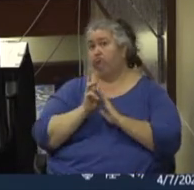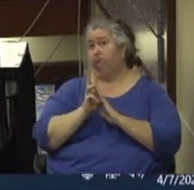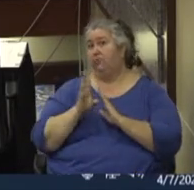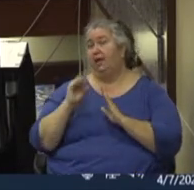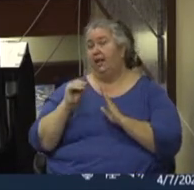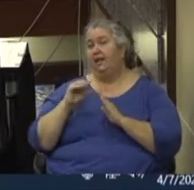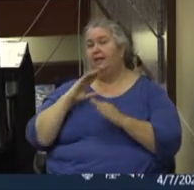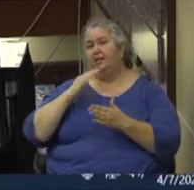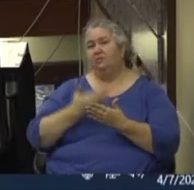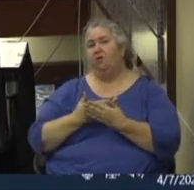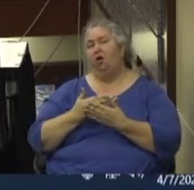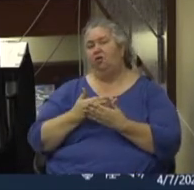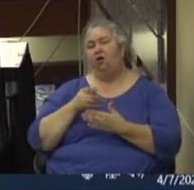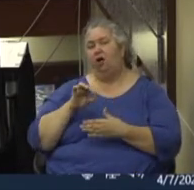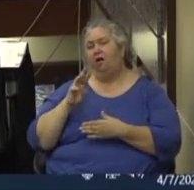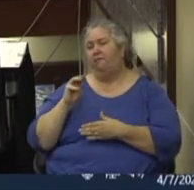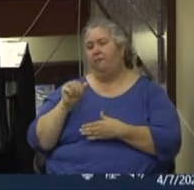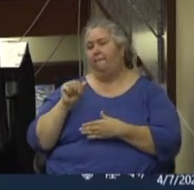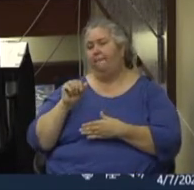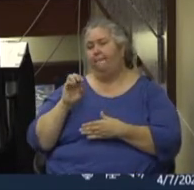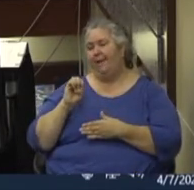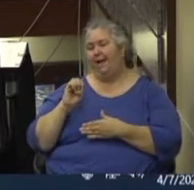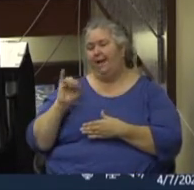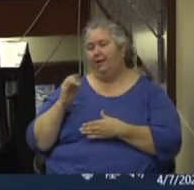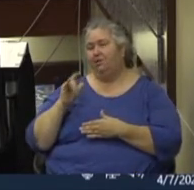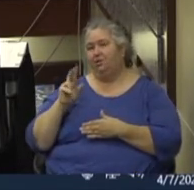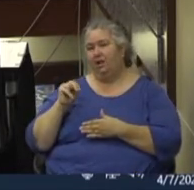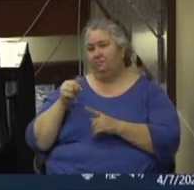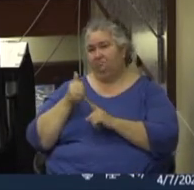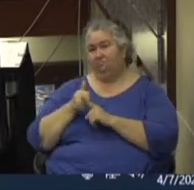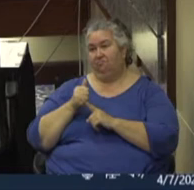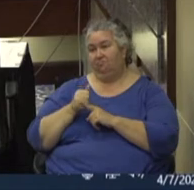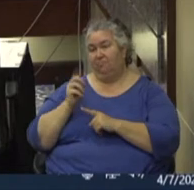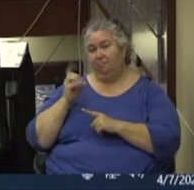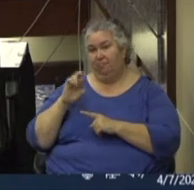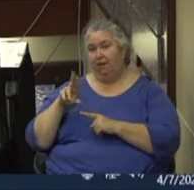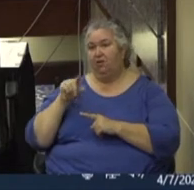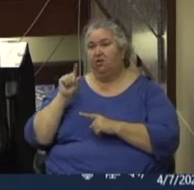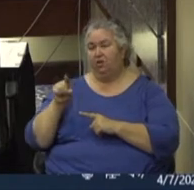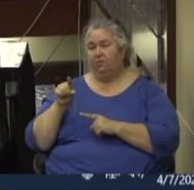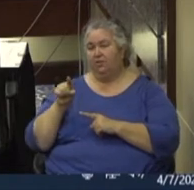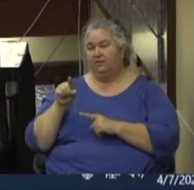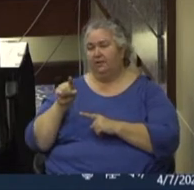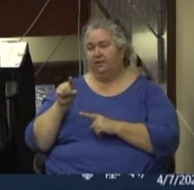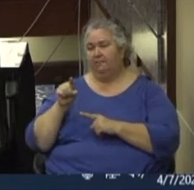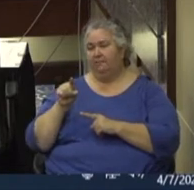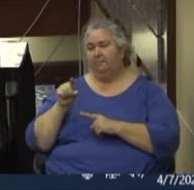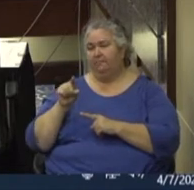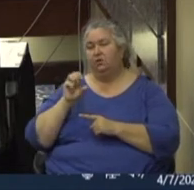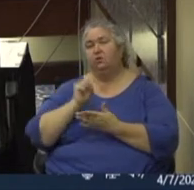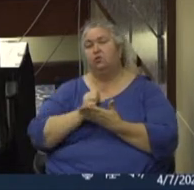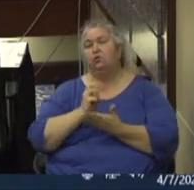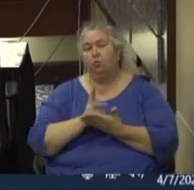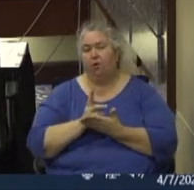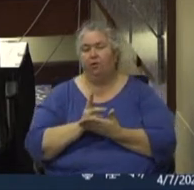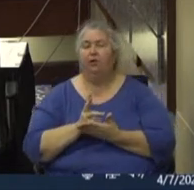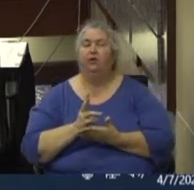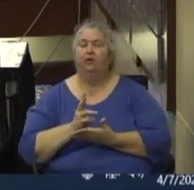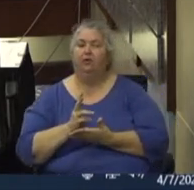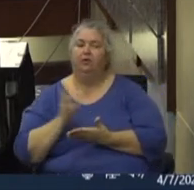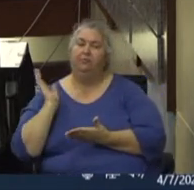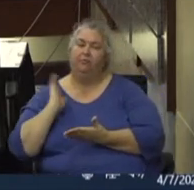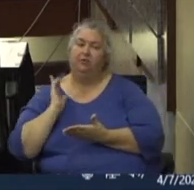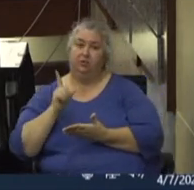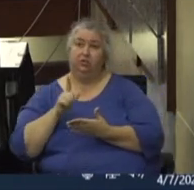May Jackson, who herself was a social worker by trade here in Waco. So all that to say, Andrea brings in your lifetime